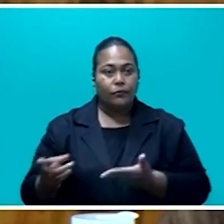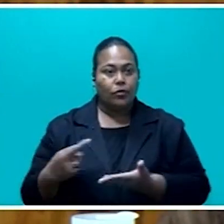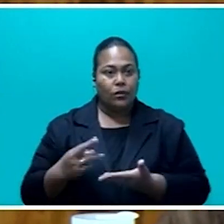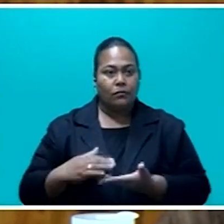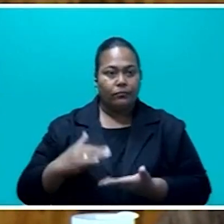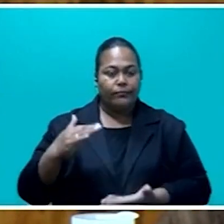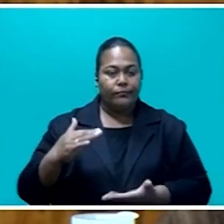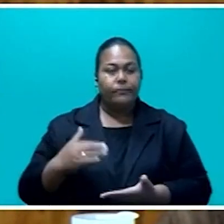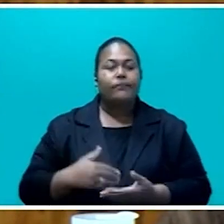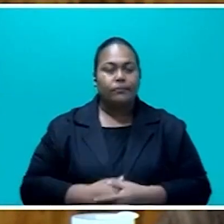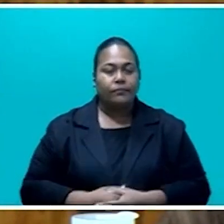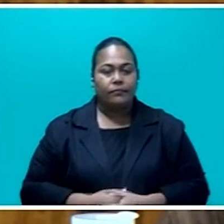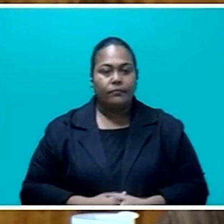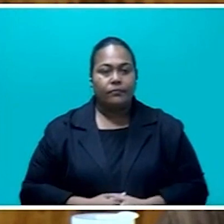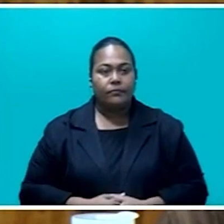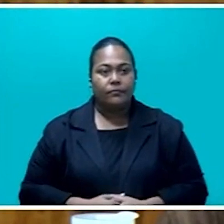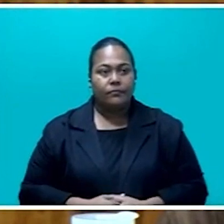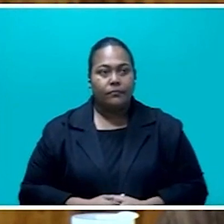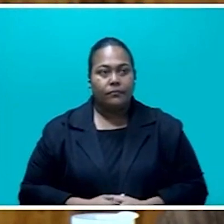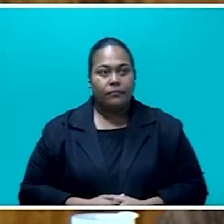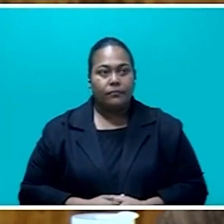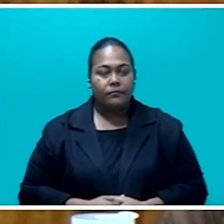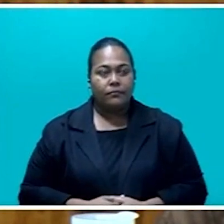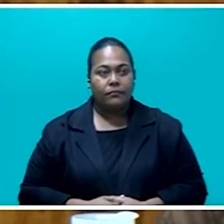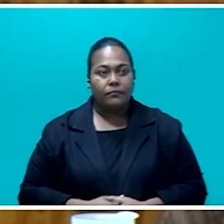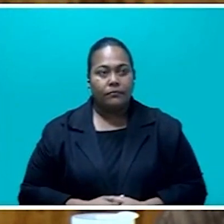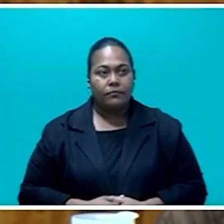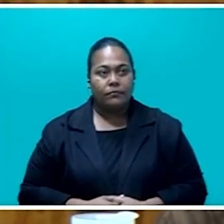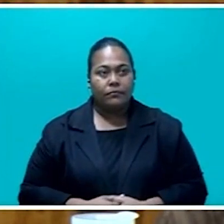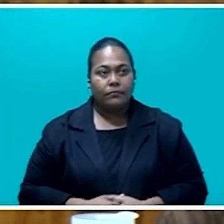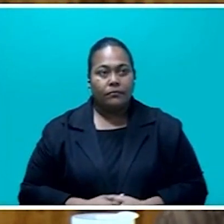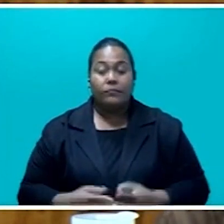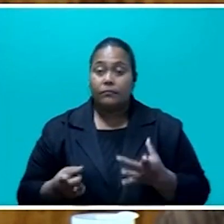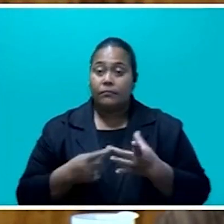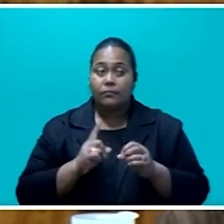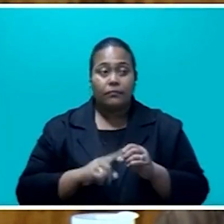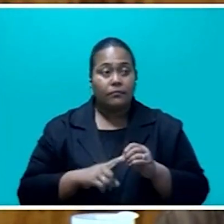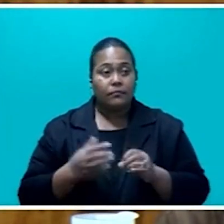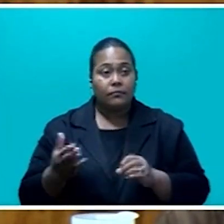direct receipts, Honorable Speaker. The other question was the marketing spend.